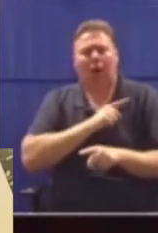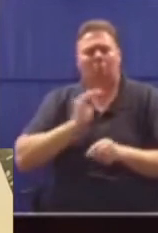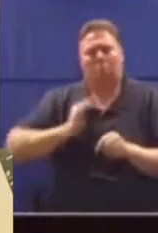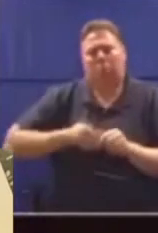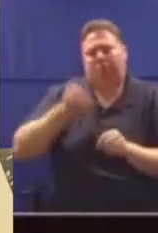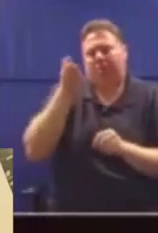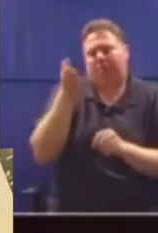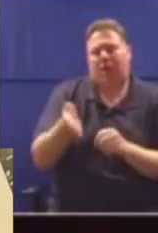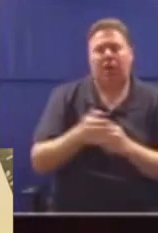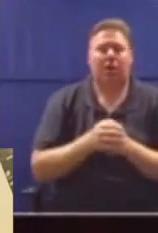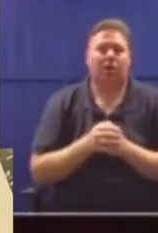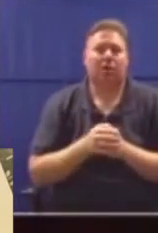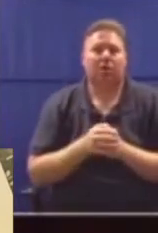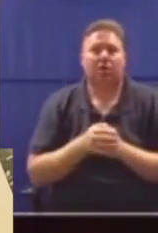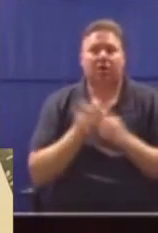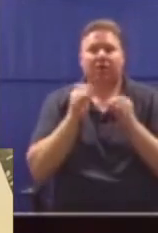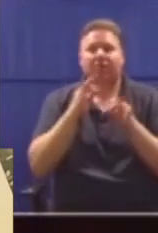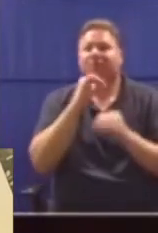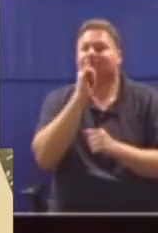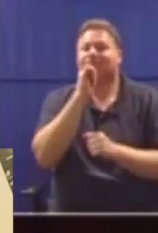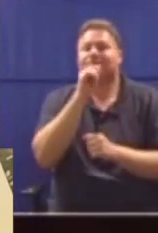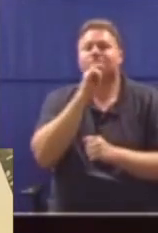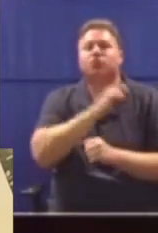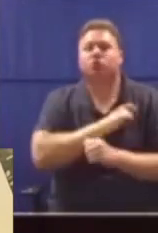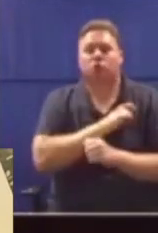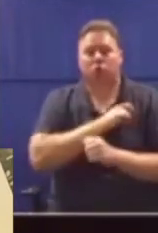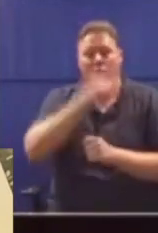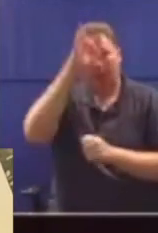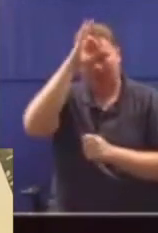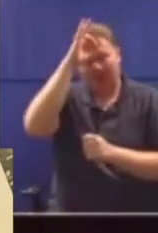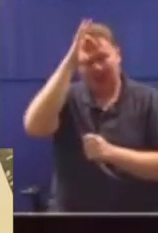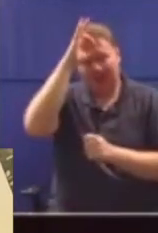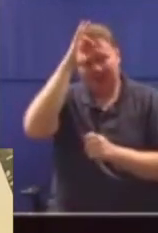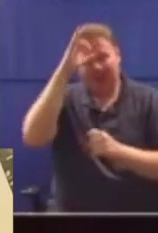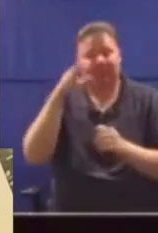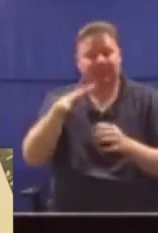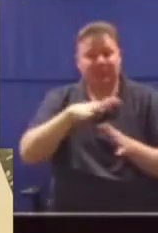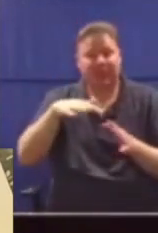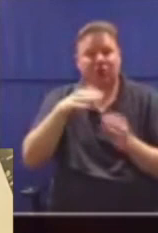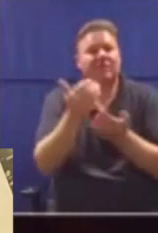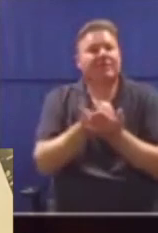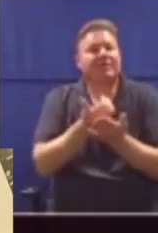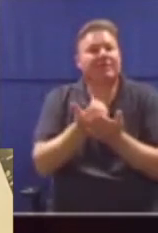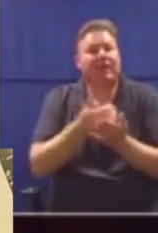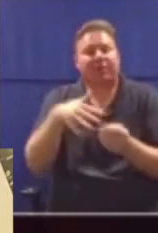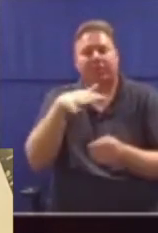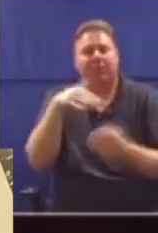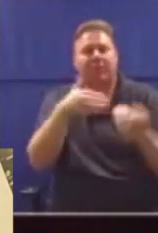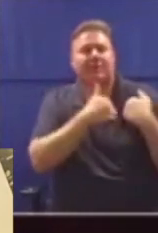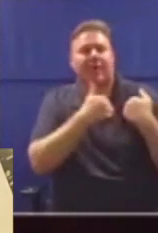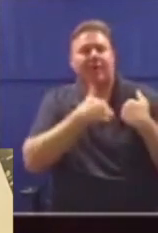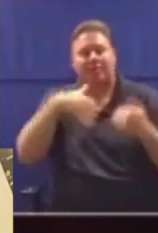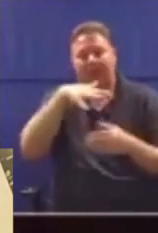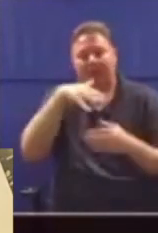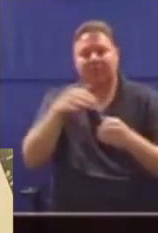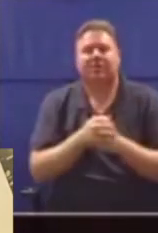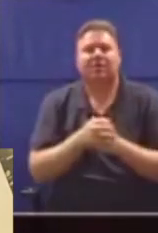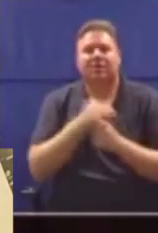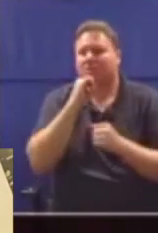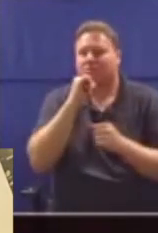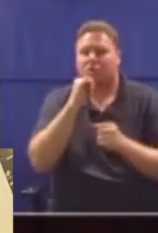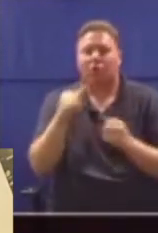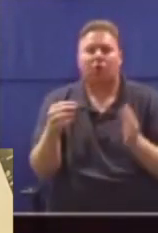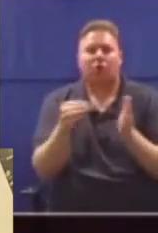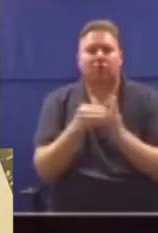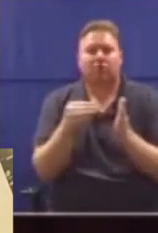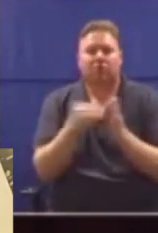If this were not true, police stations would be safe spaces and we would have seen an implementation of